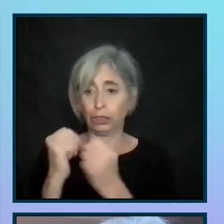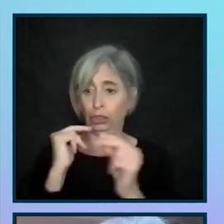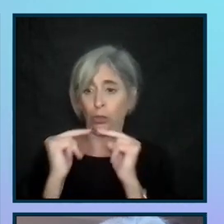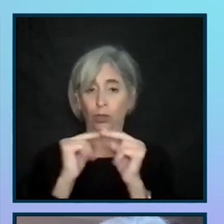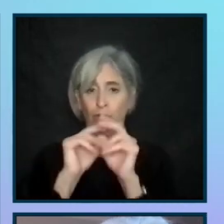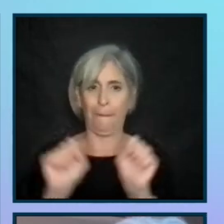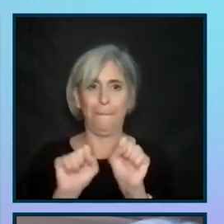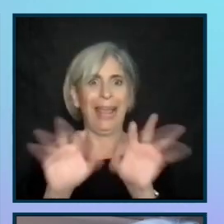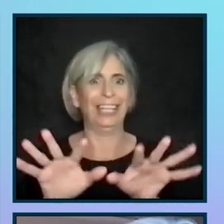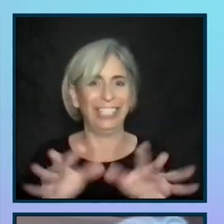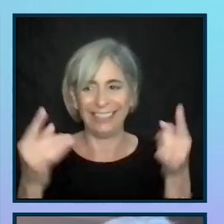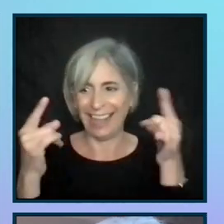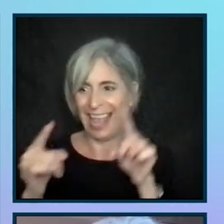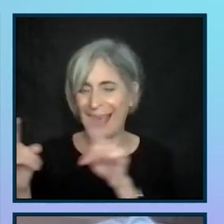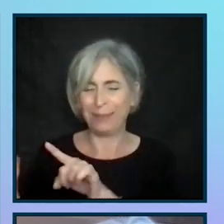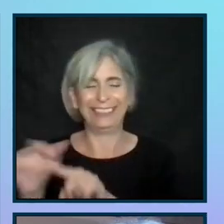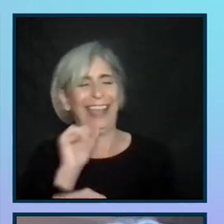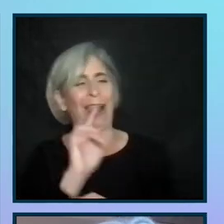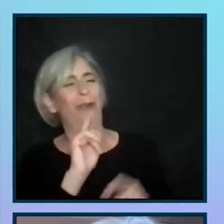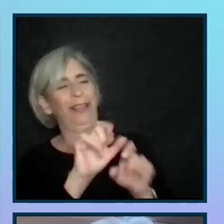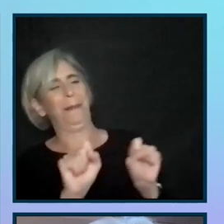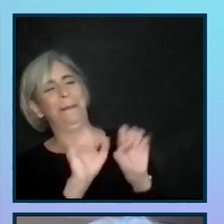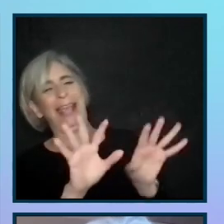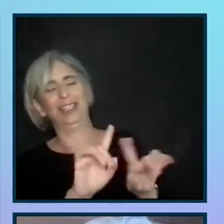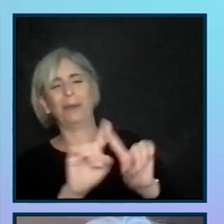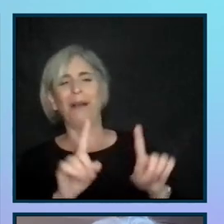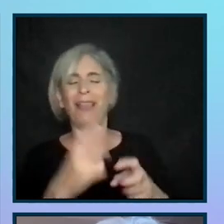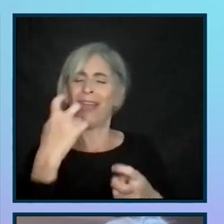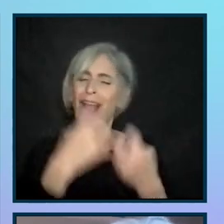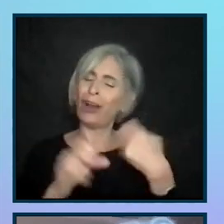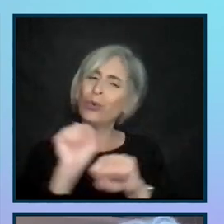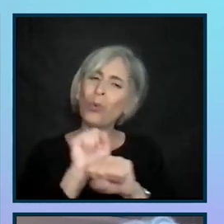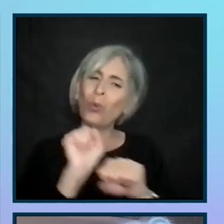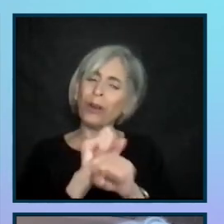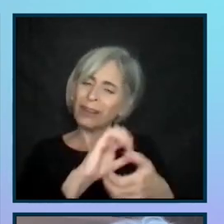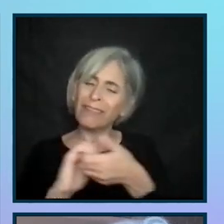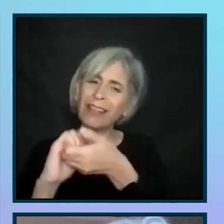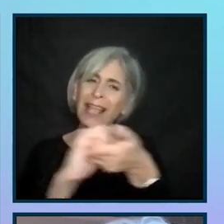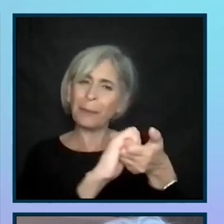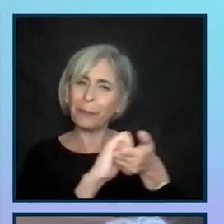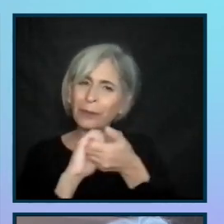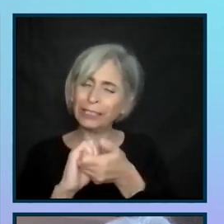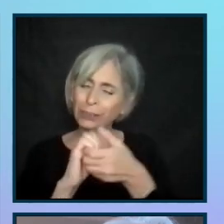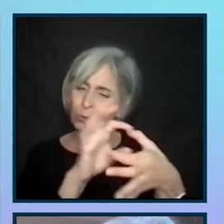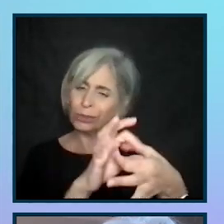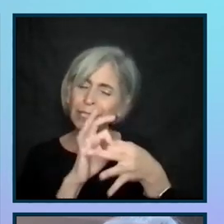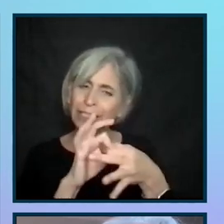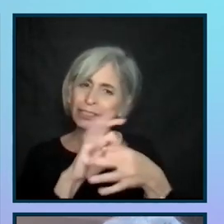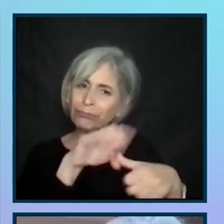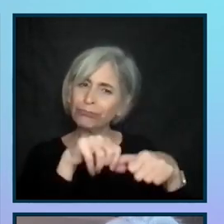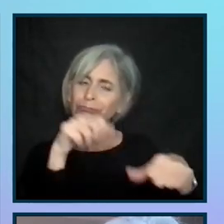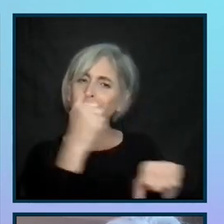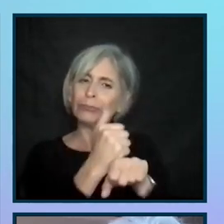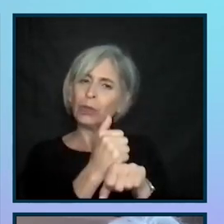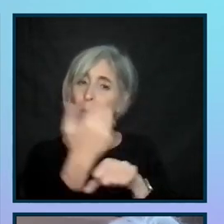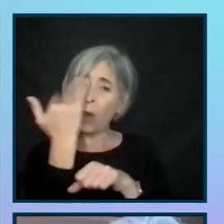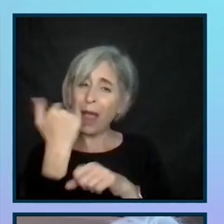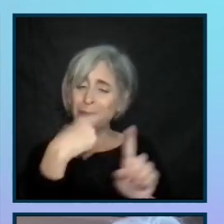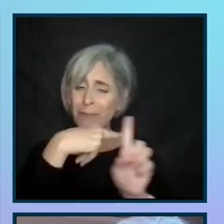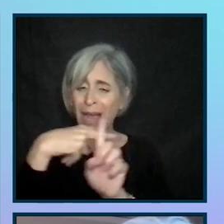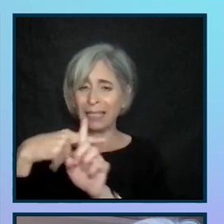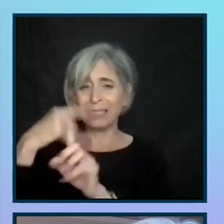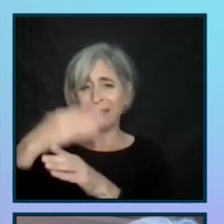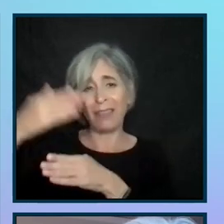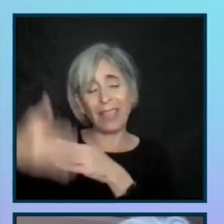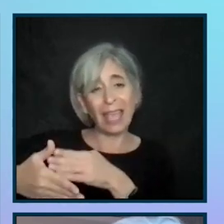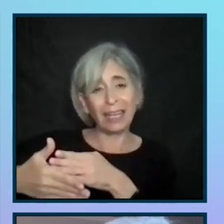magic to do its work. not really magic, but the hard work of collaboration and relationship building. So we have something positive to say at the